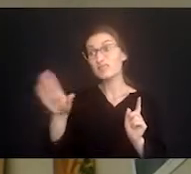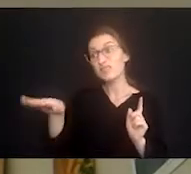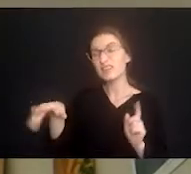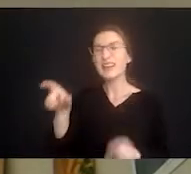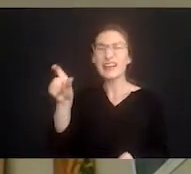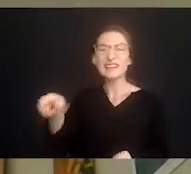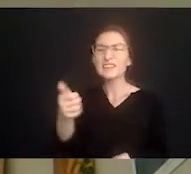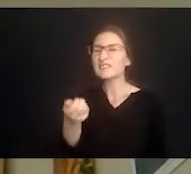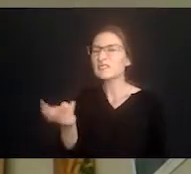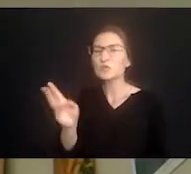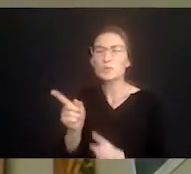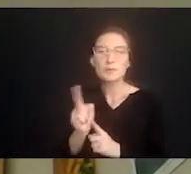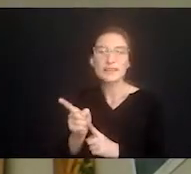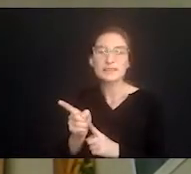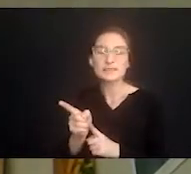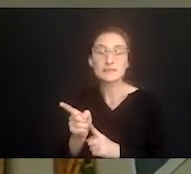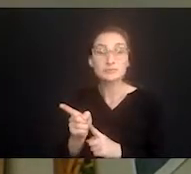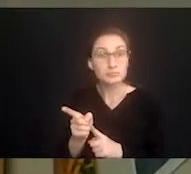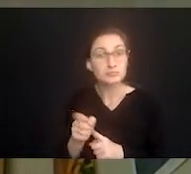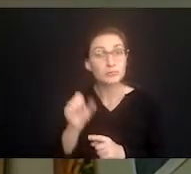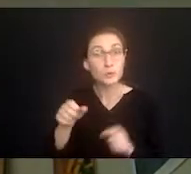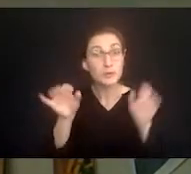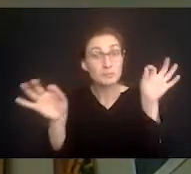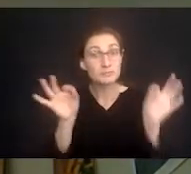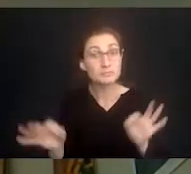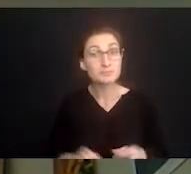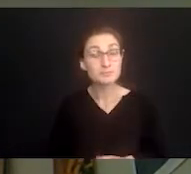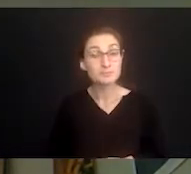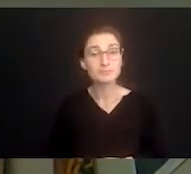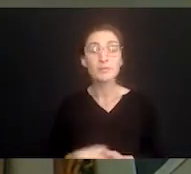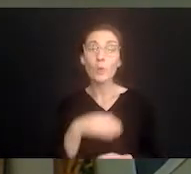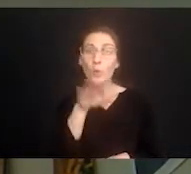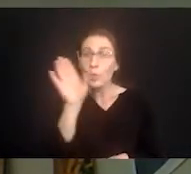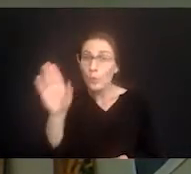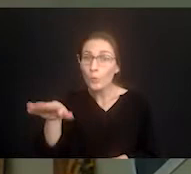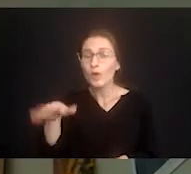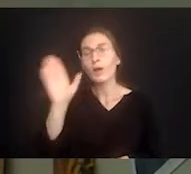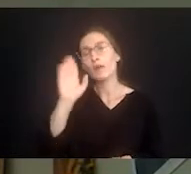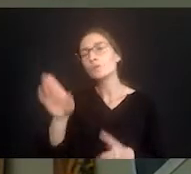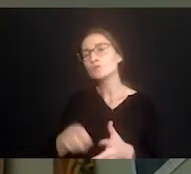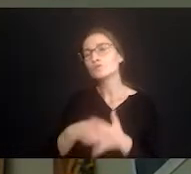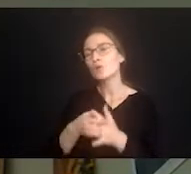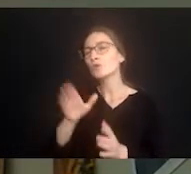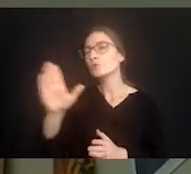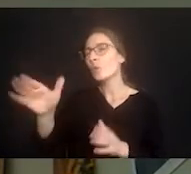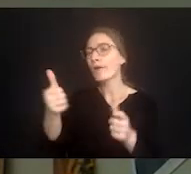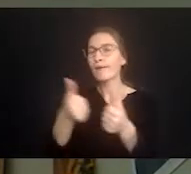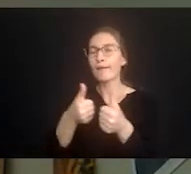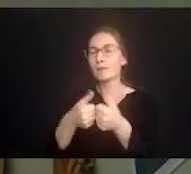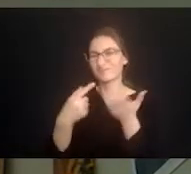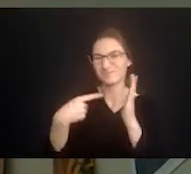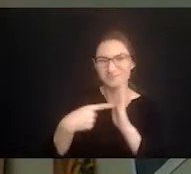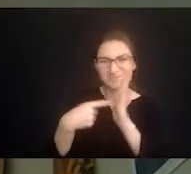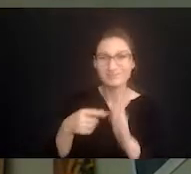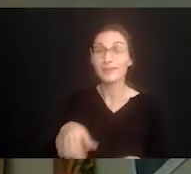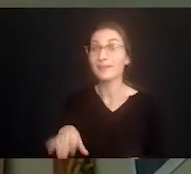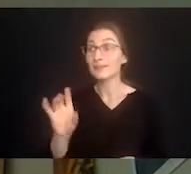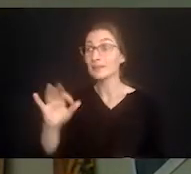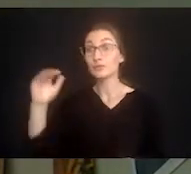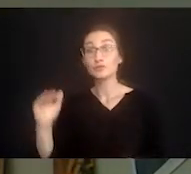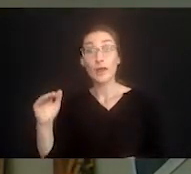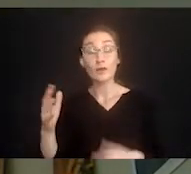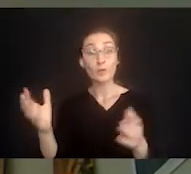him I need a few minutes to say to your child I'll be there to start that that video game again for you or start that movie